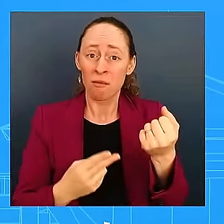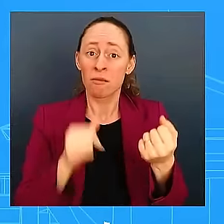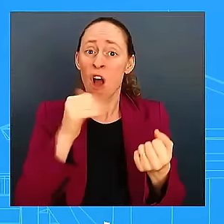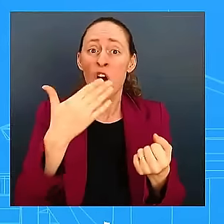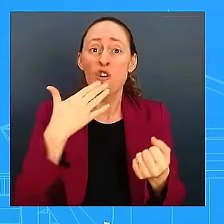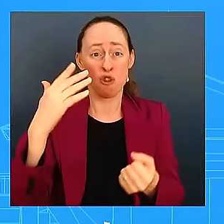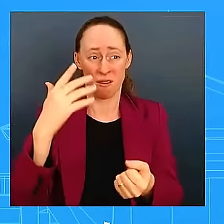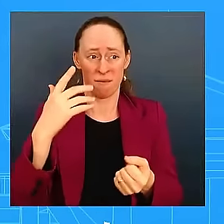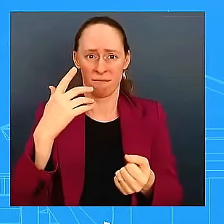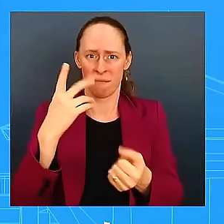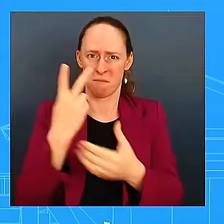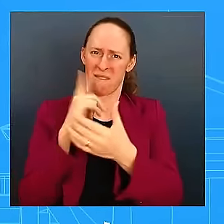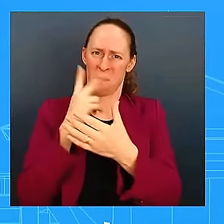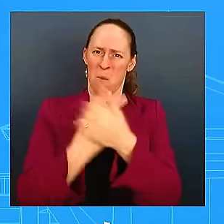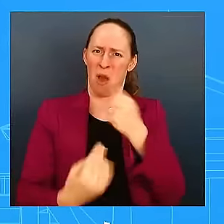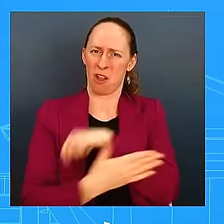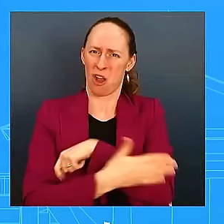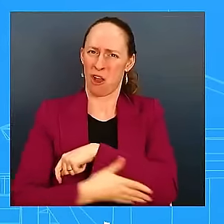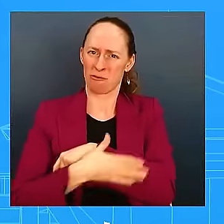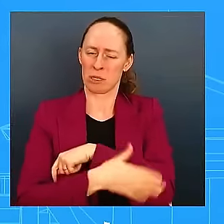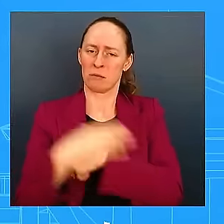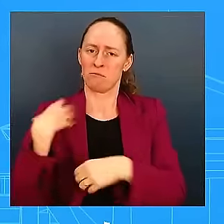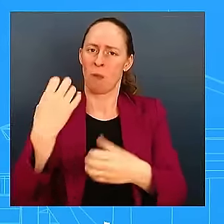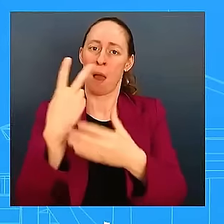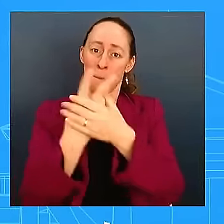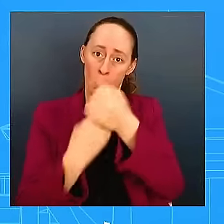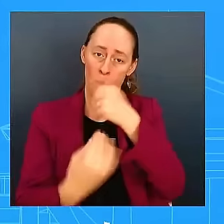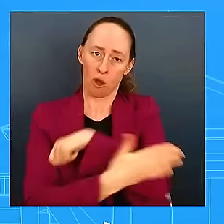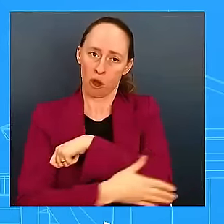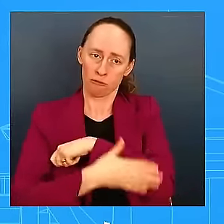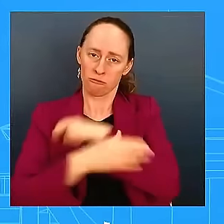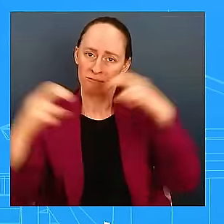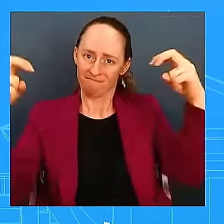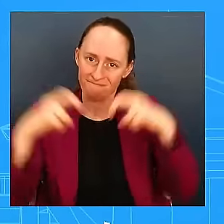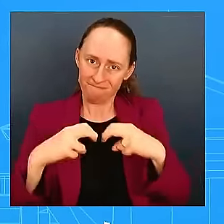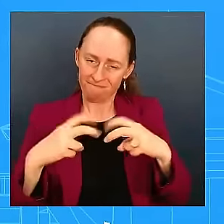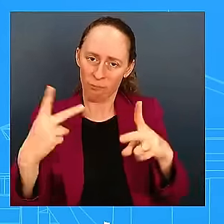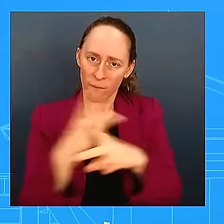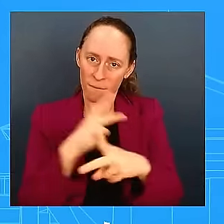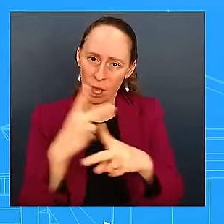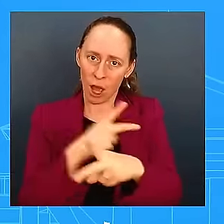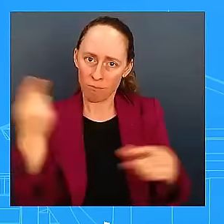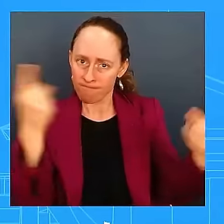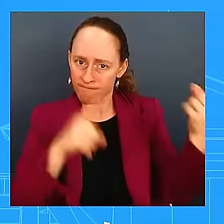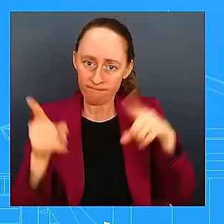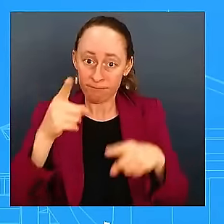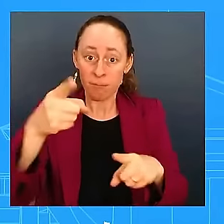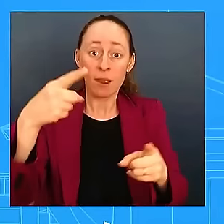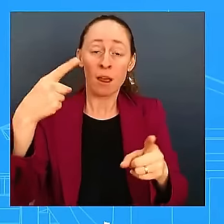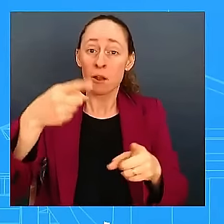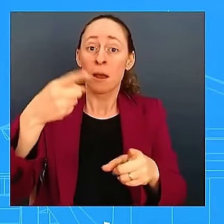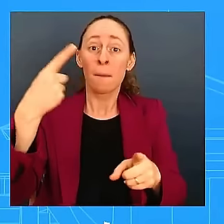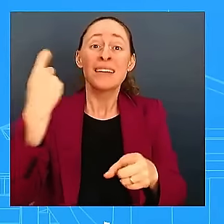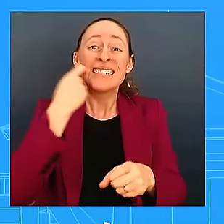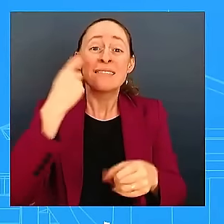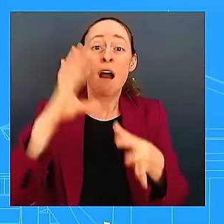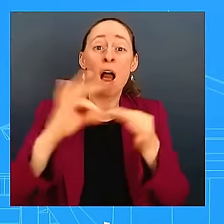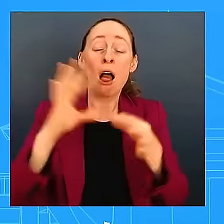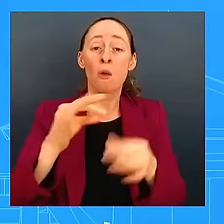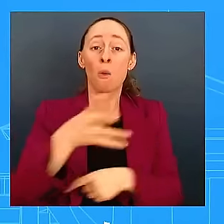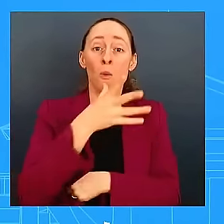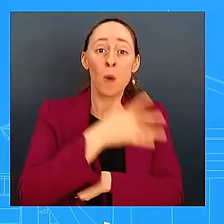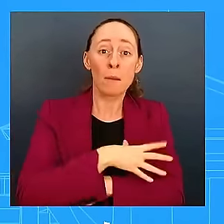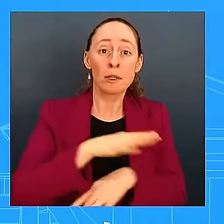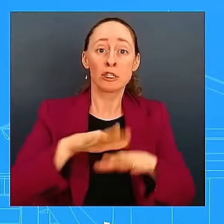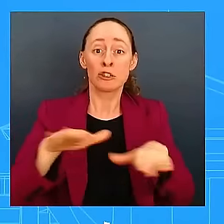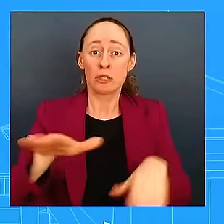solution here. And you mentioned children and women. Nobody wants to see that. We don't want to see that. And